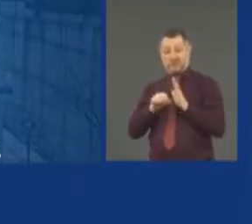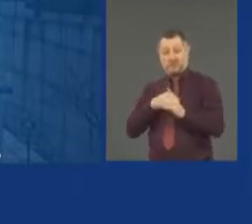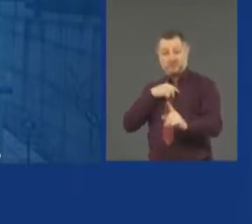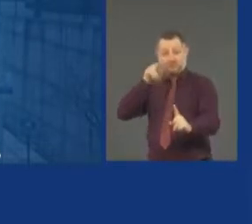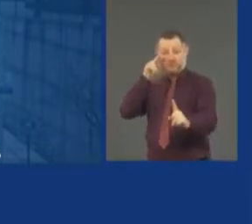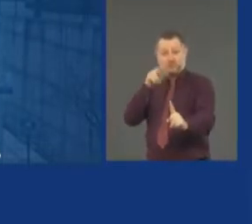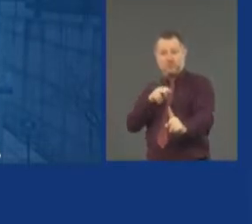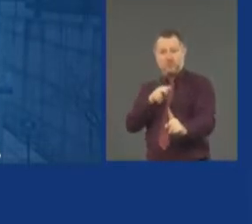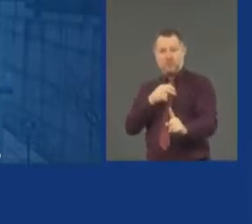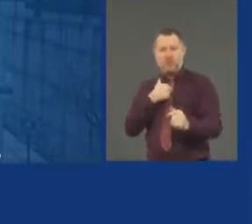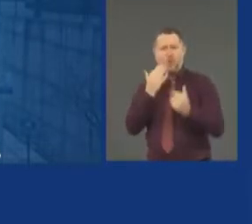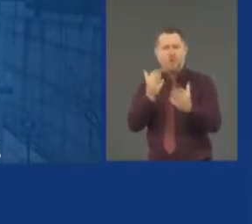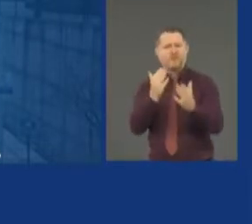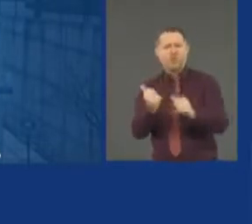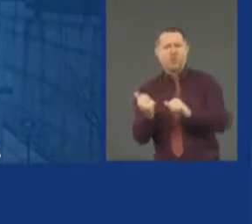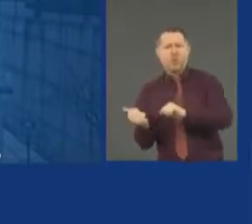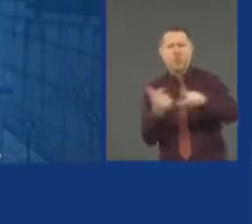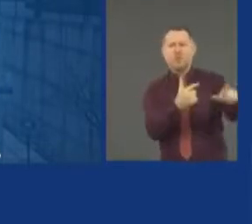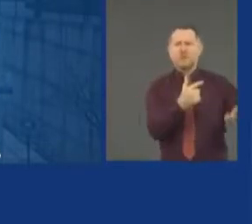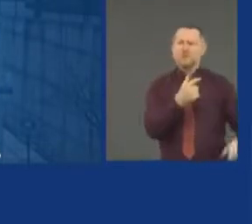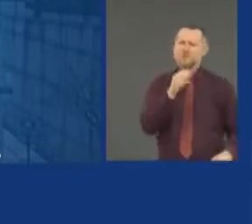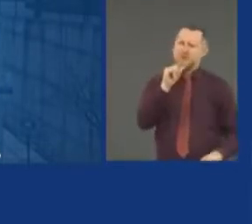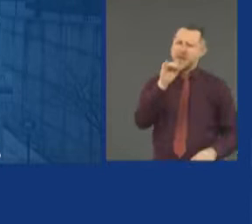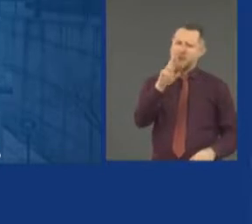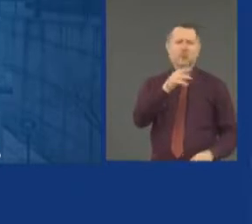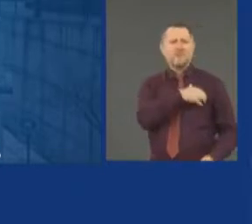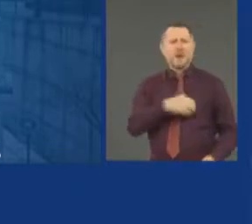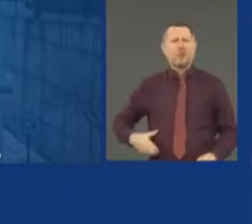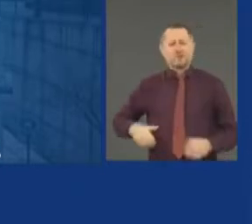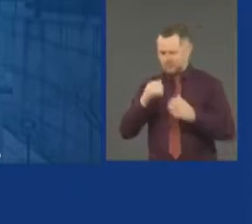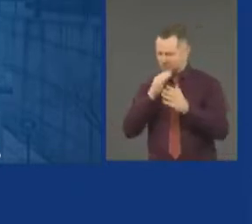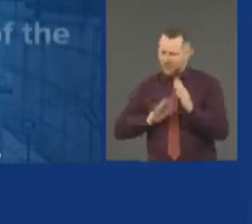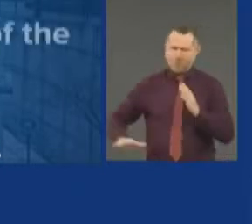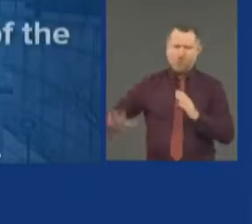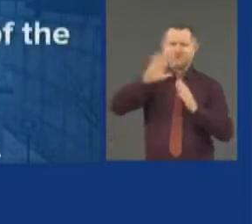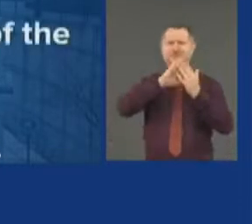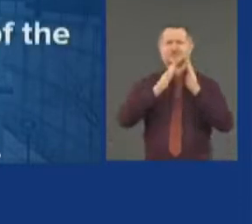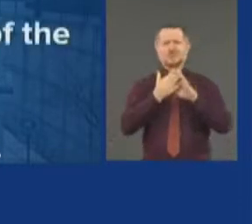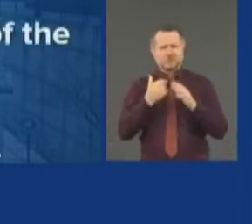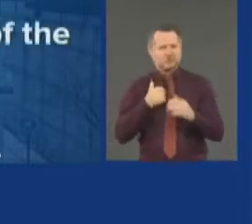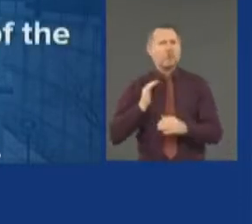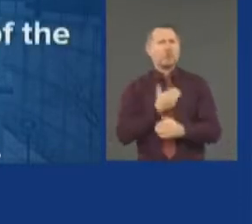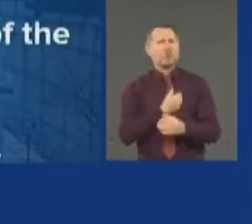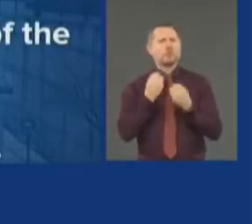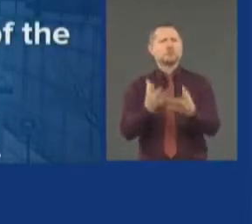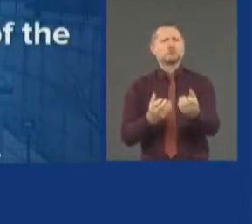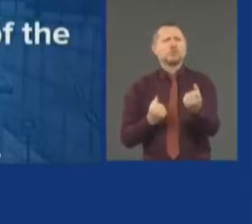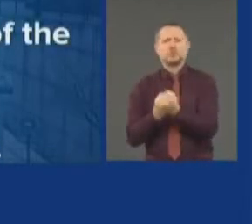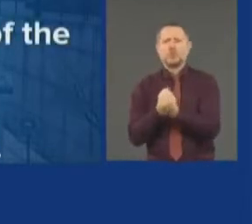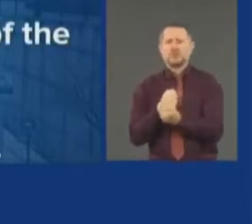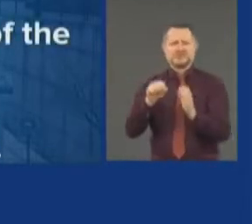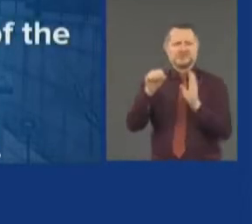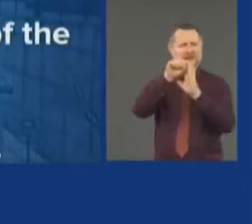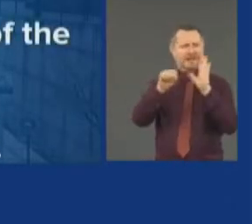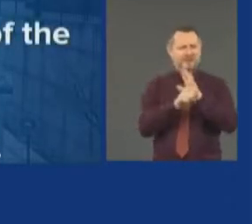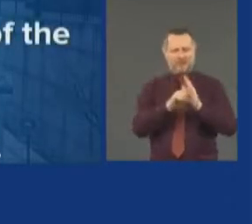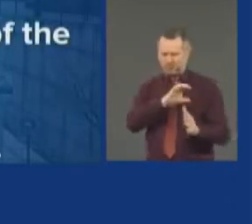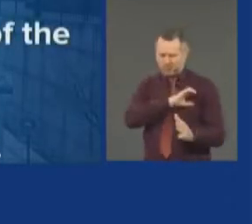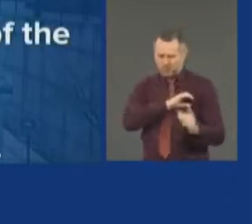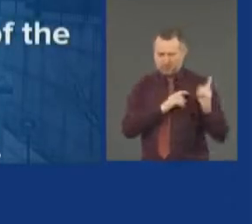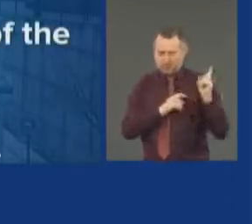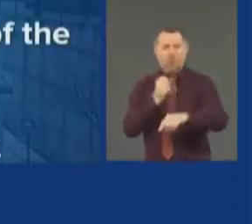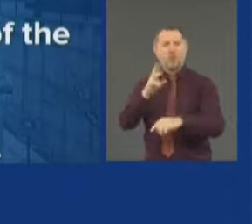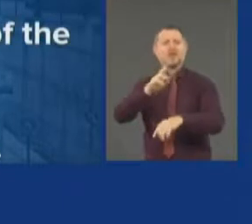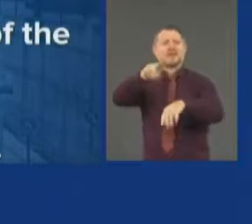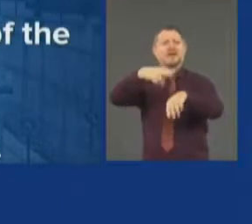city's support. State police support. Or National Guard. Or both. We